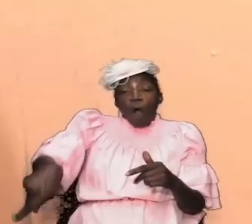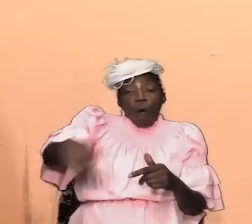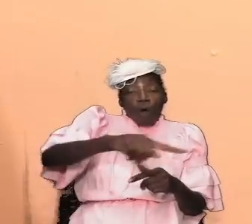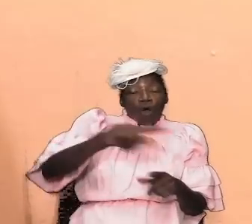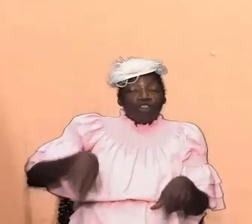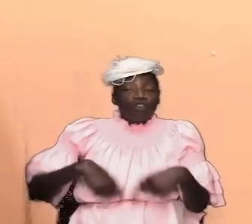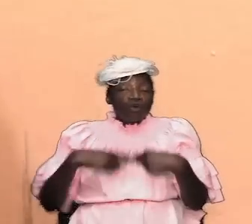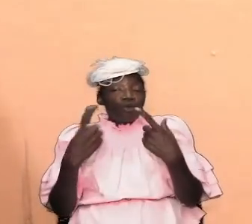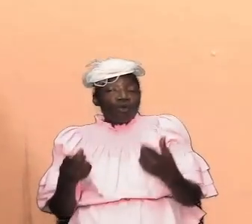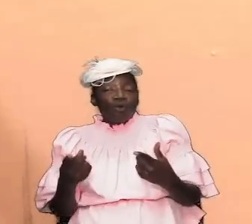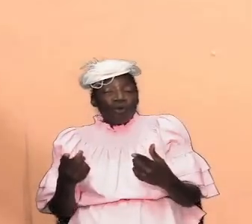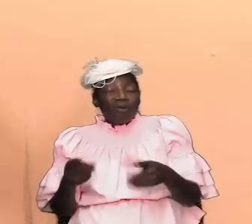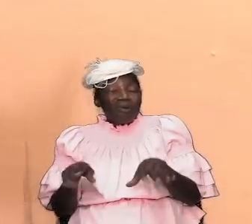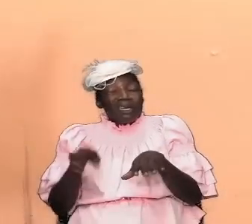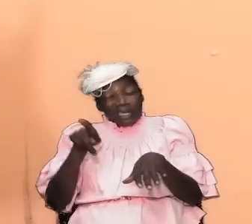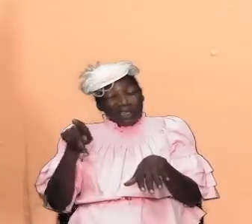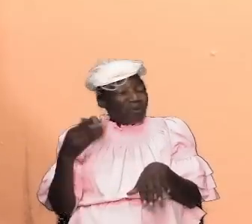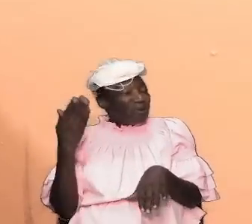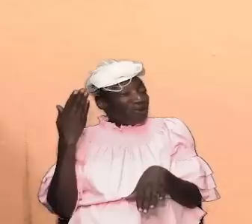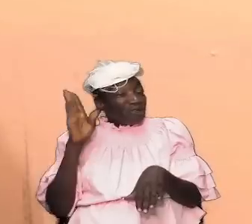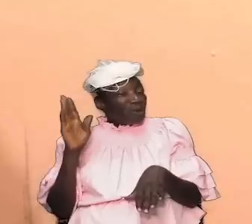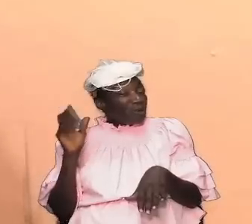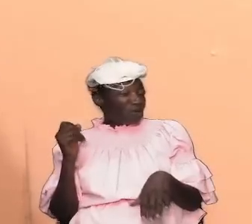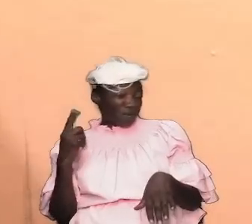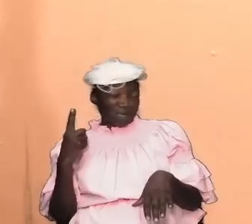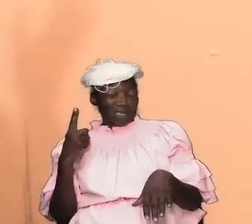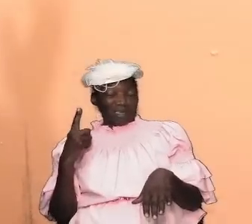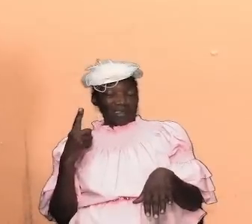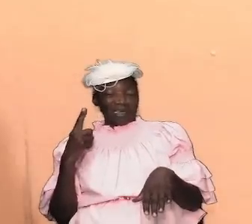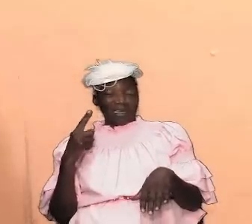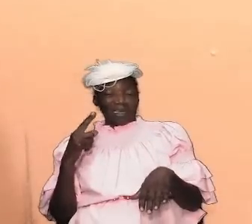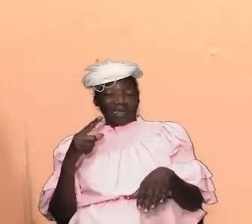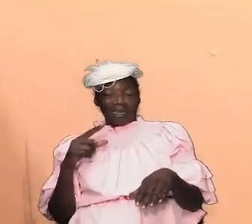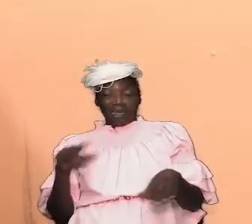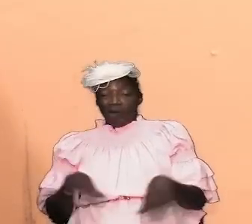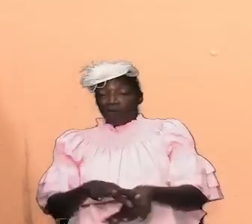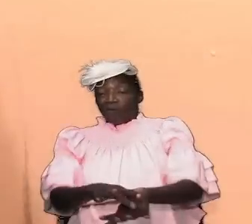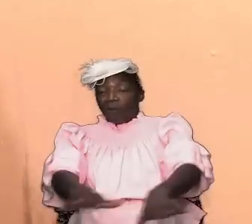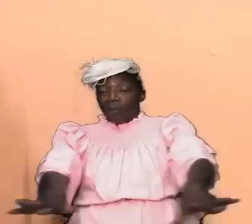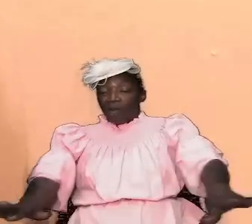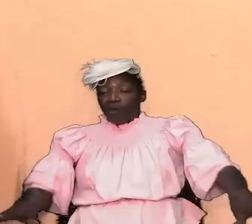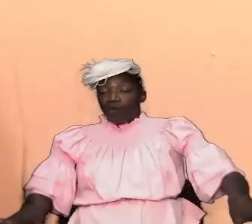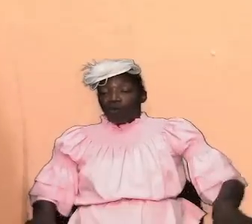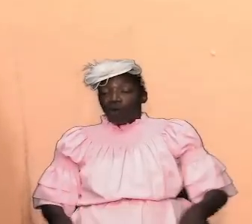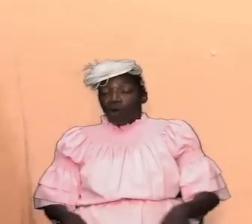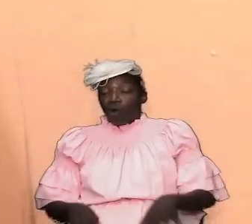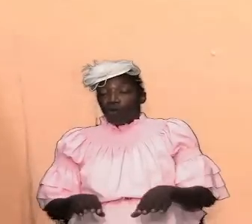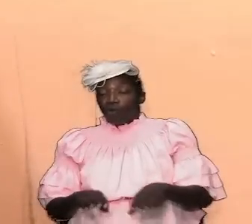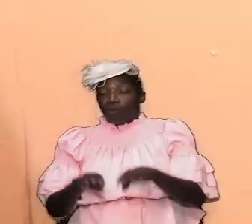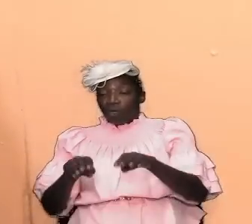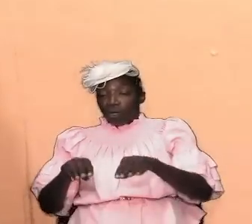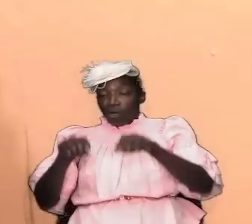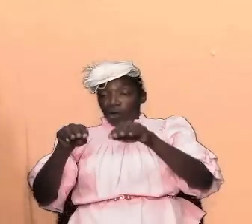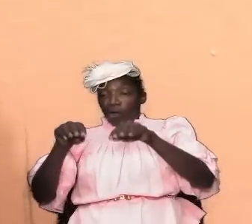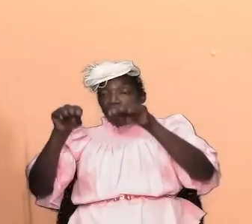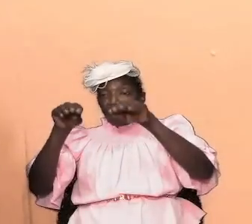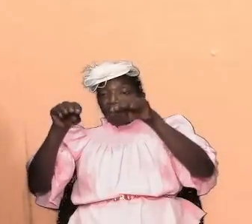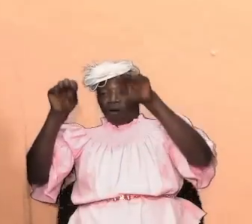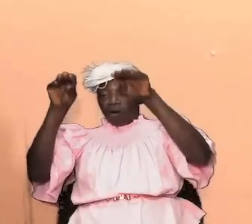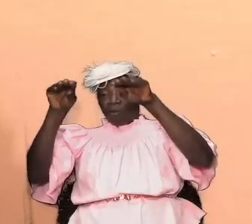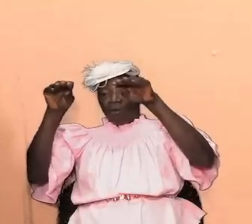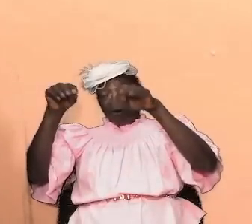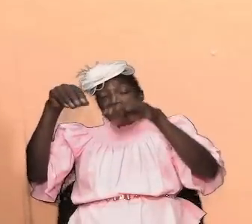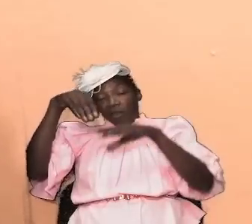church and if we don't understand from the ground up we might be in the thing and we miss